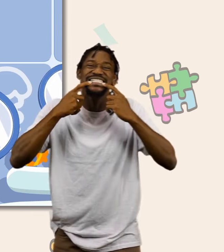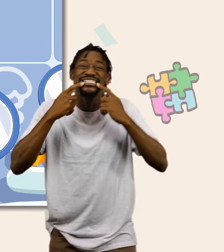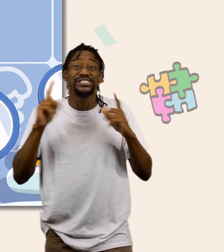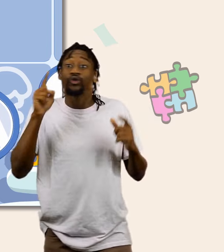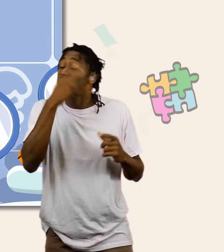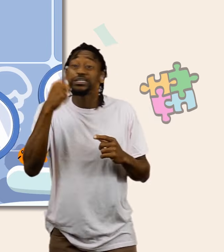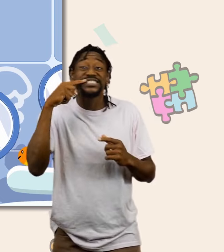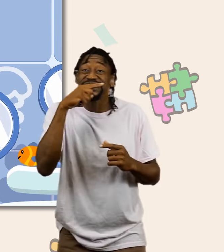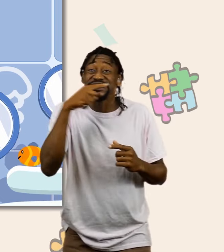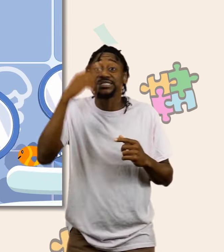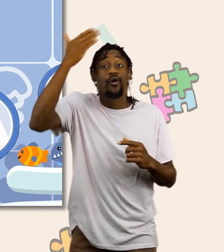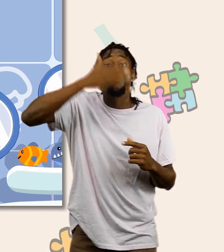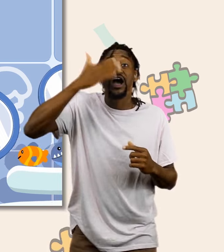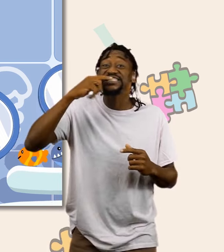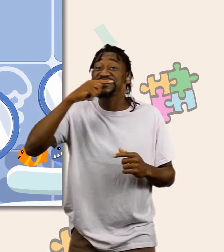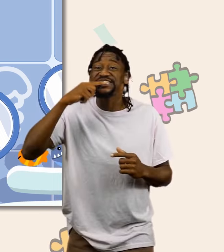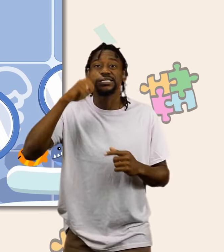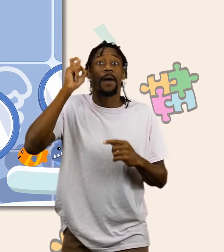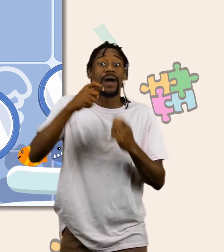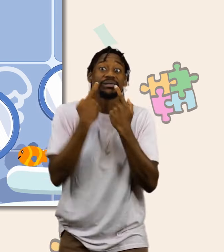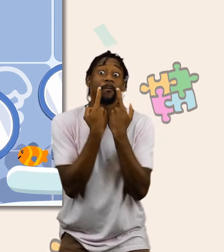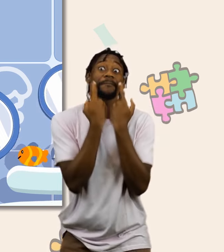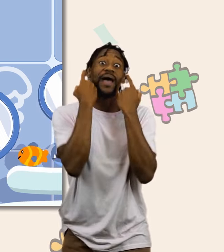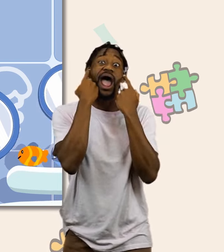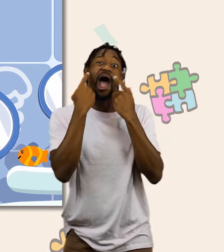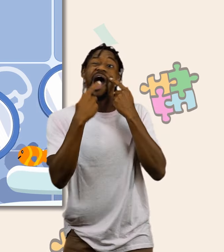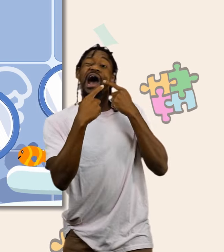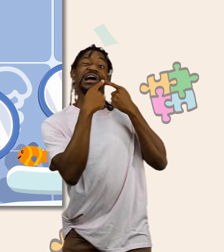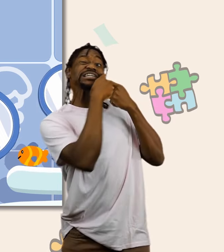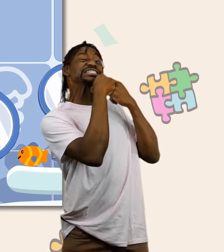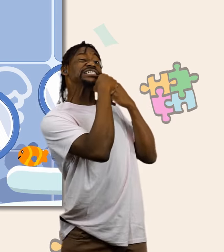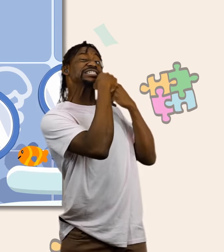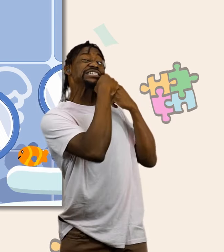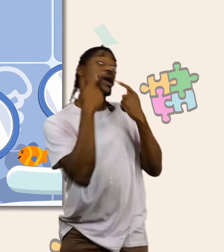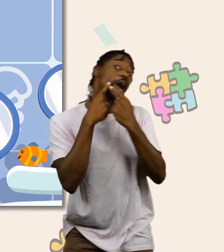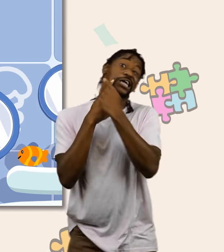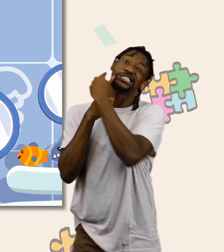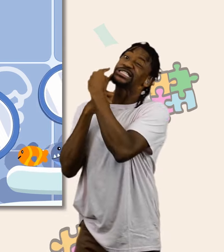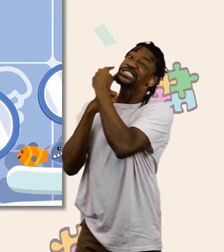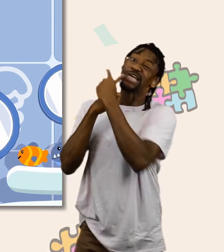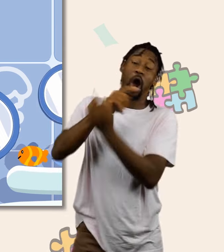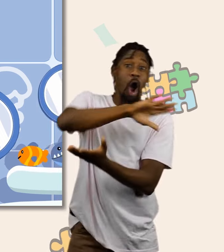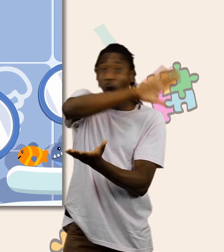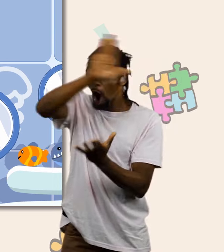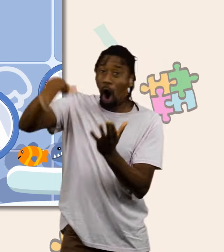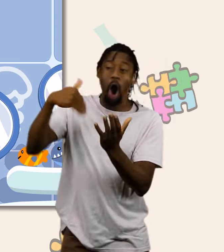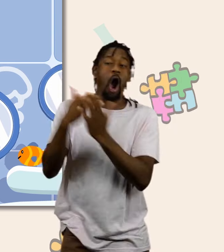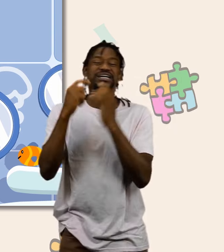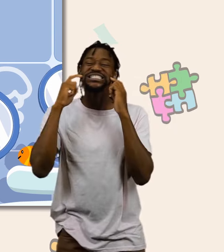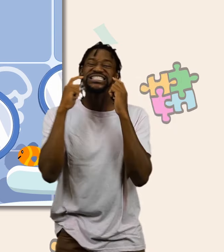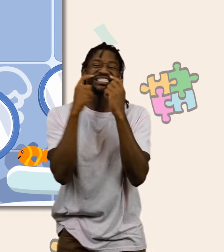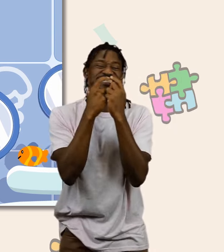You don't only have to brush the teeth that are in sight, but also those that are more hidden, ahead and behind. All of them.